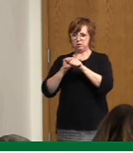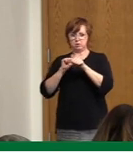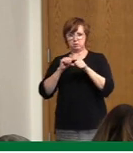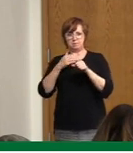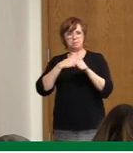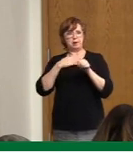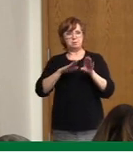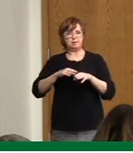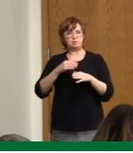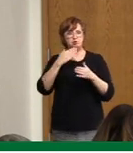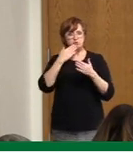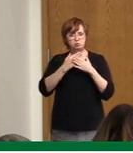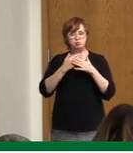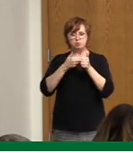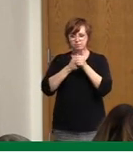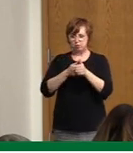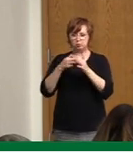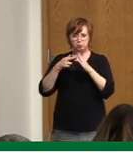content numbers small.